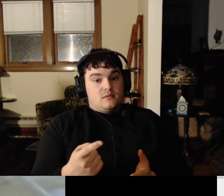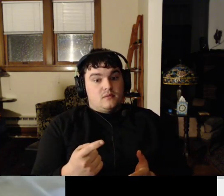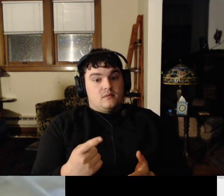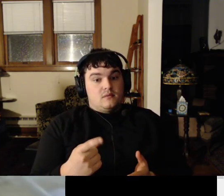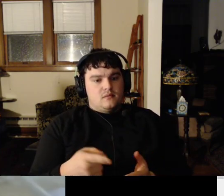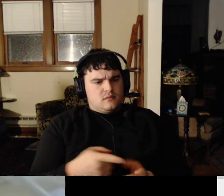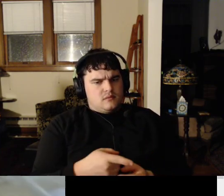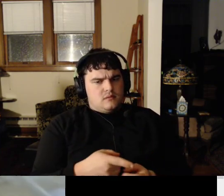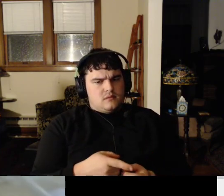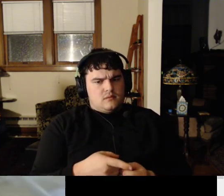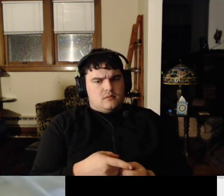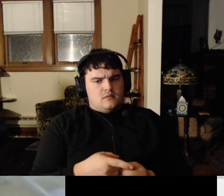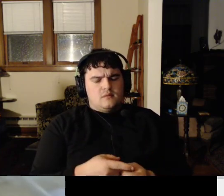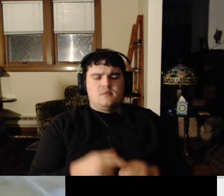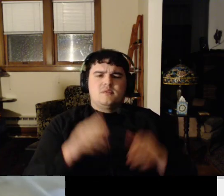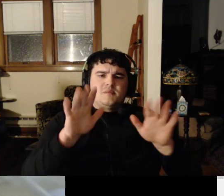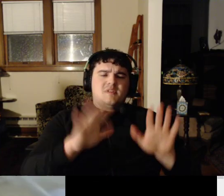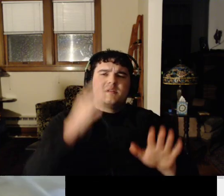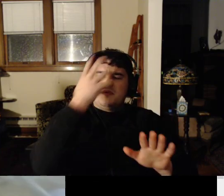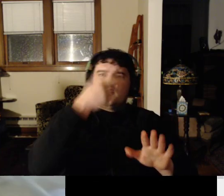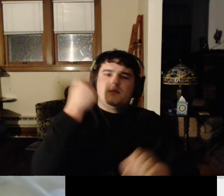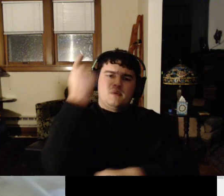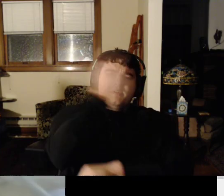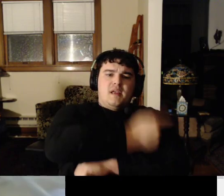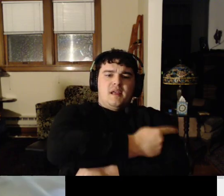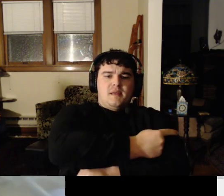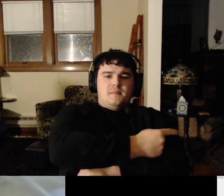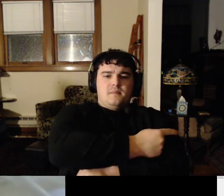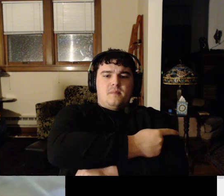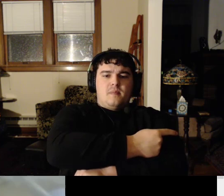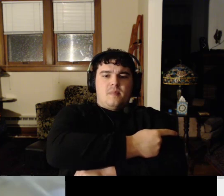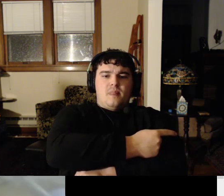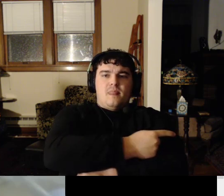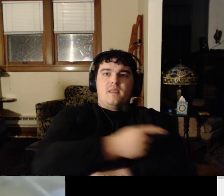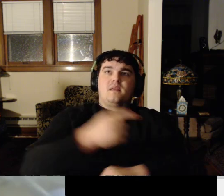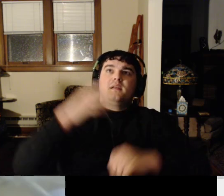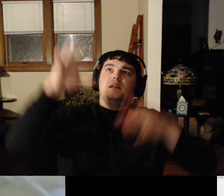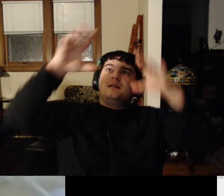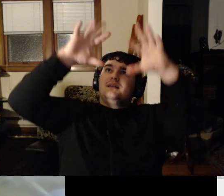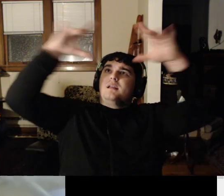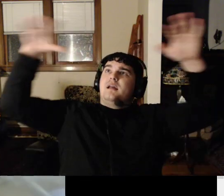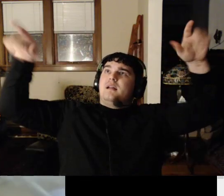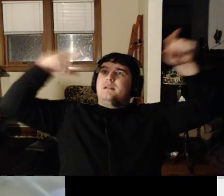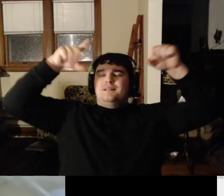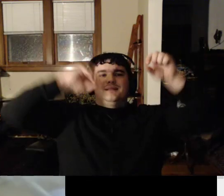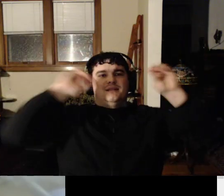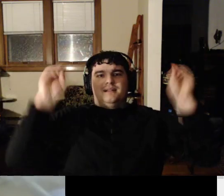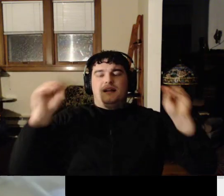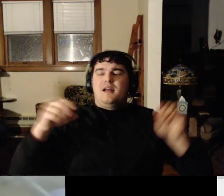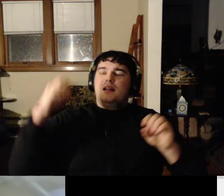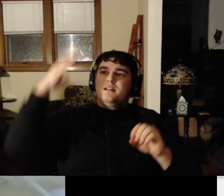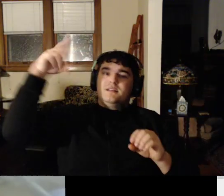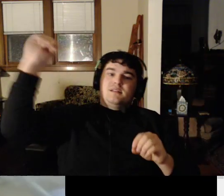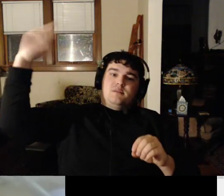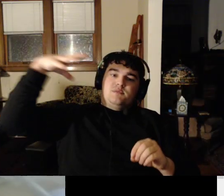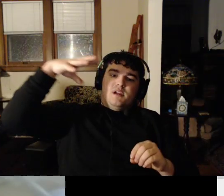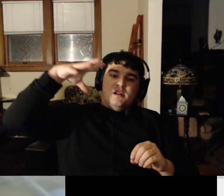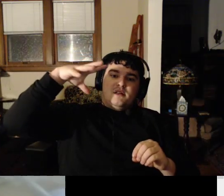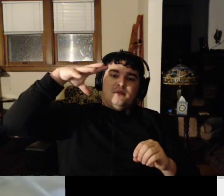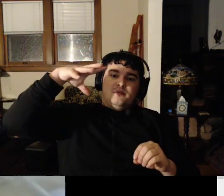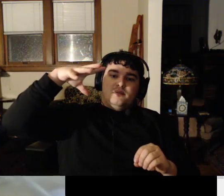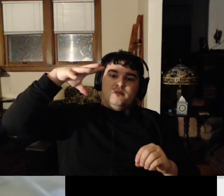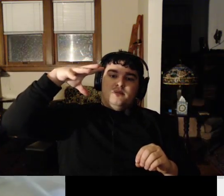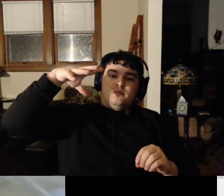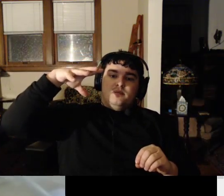So it was a spectacularly beautiful day. There was not a cloud in the sky and the sun was shining. Does